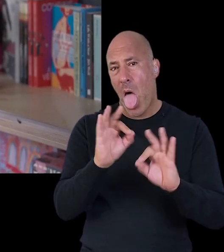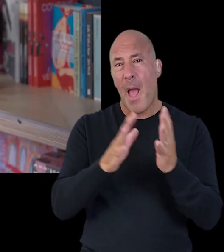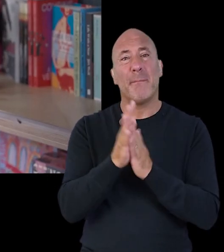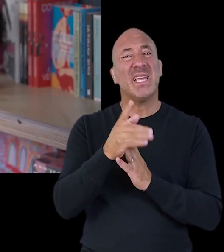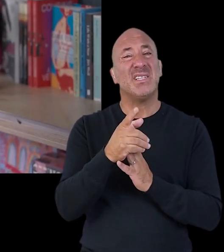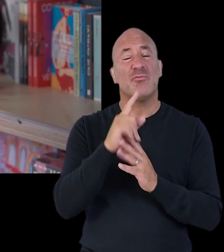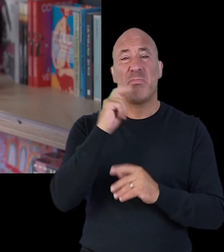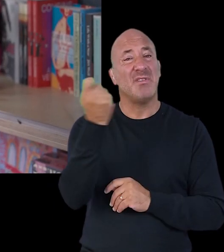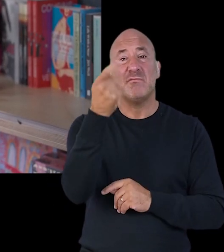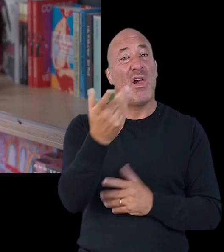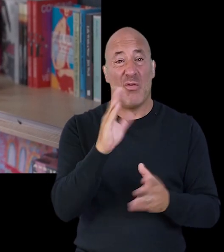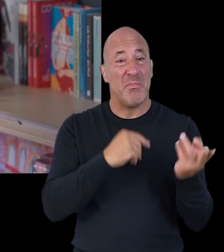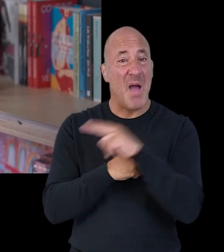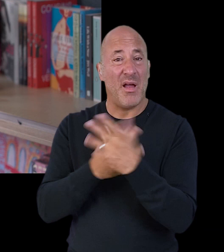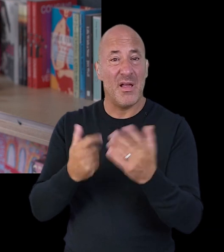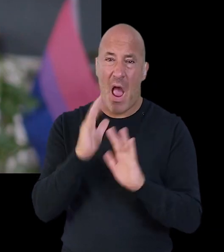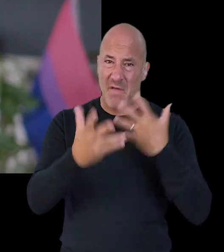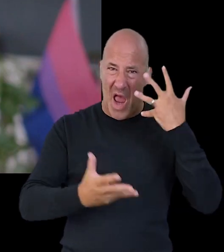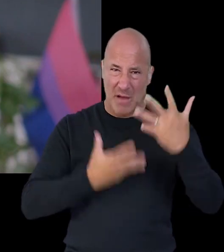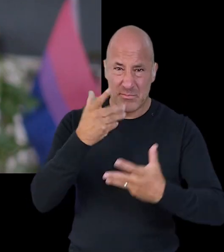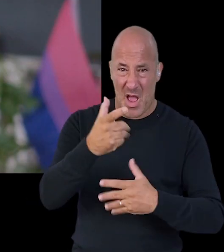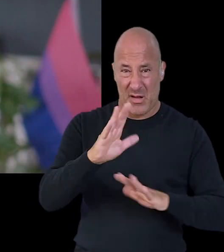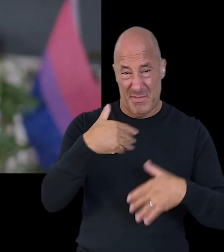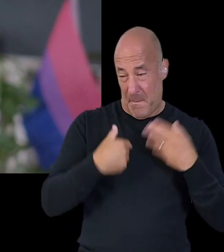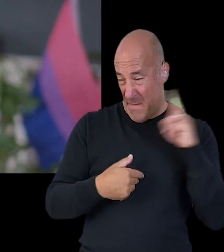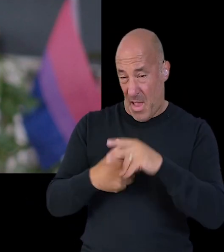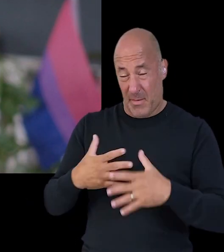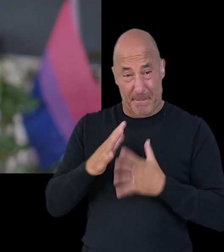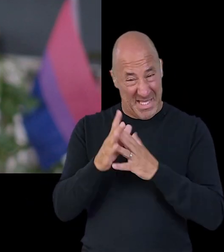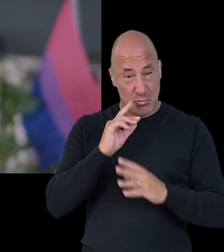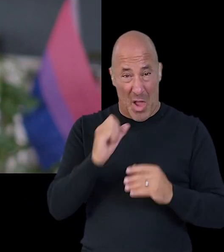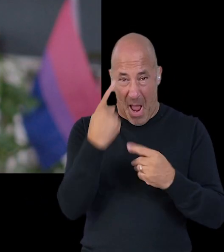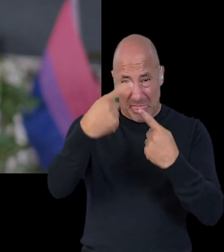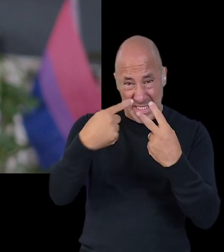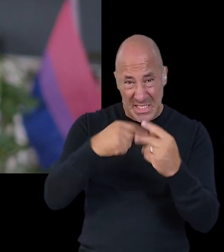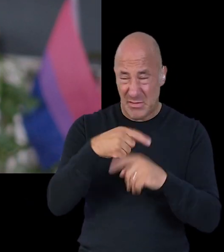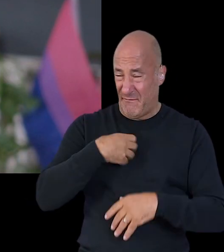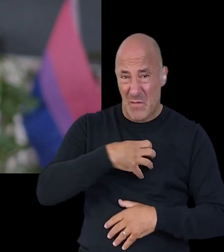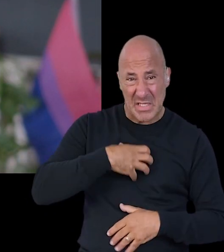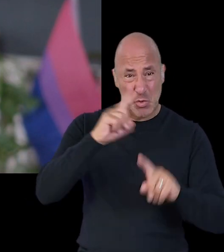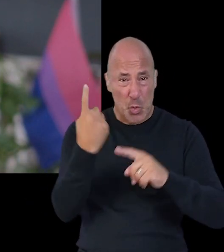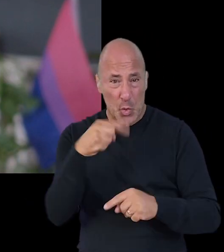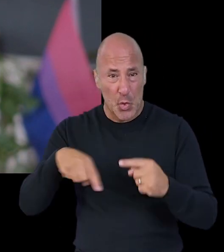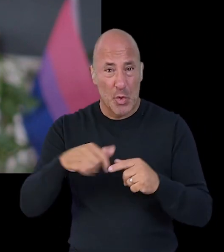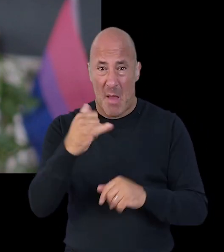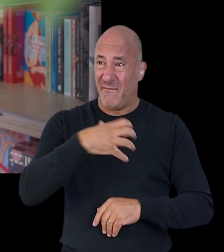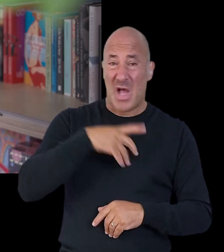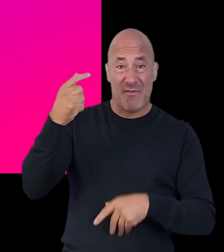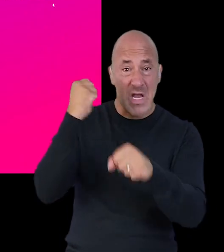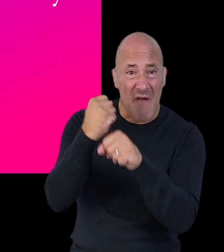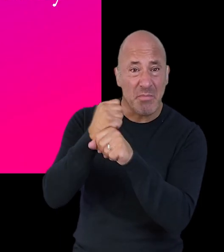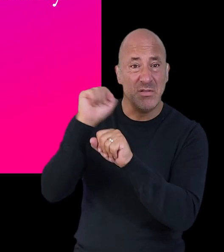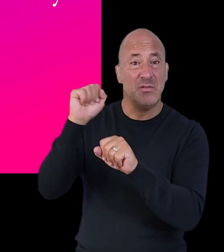in the future then you will not succeed in your case you need to explain what you think will happen when you go back and who you fear